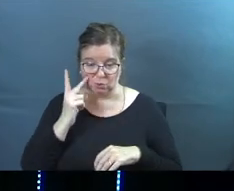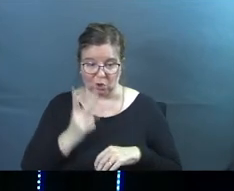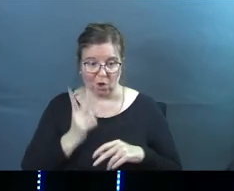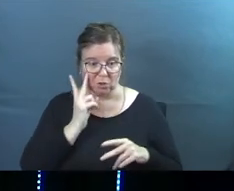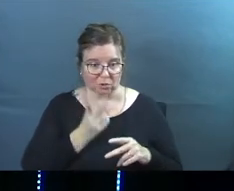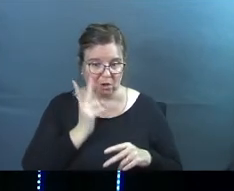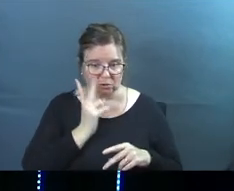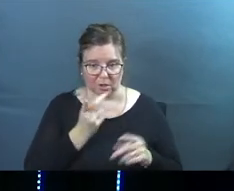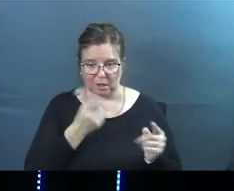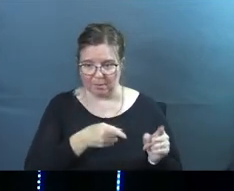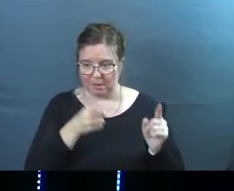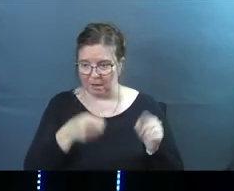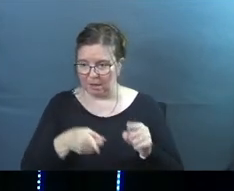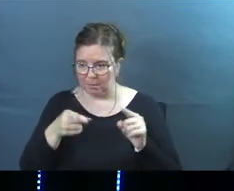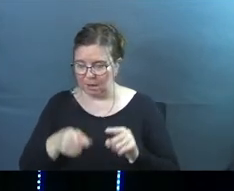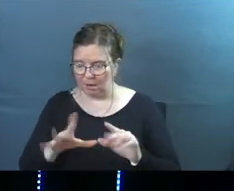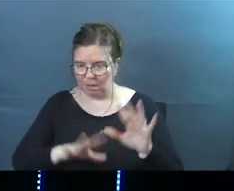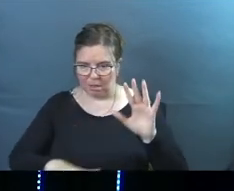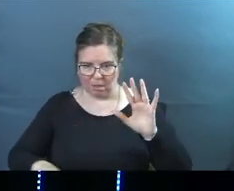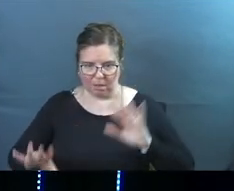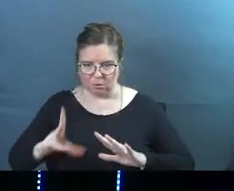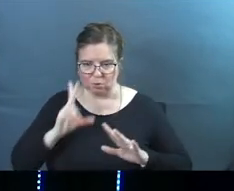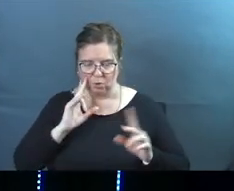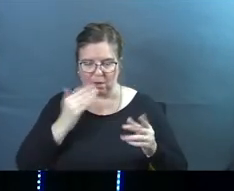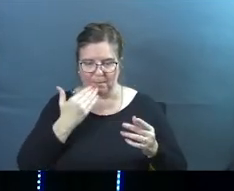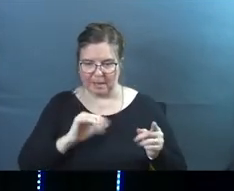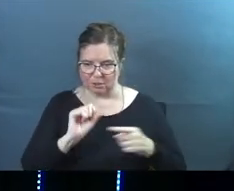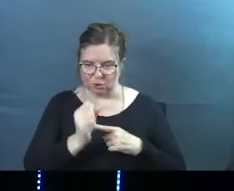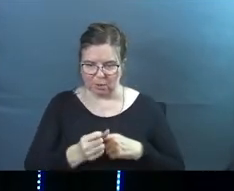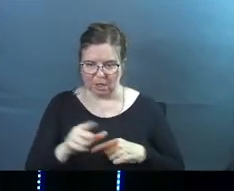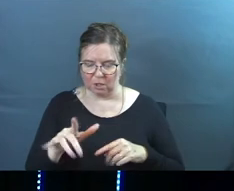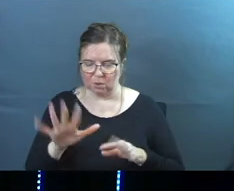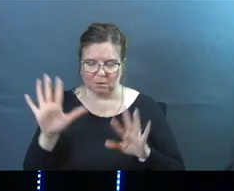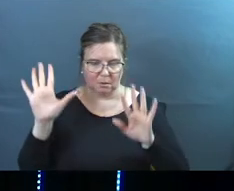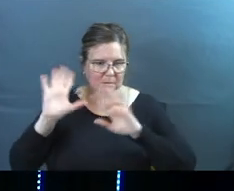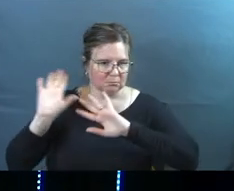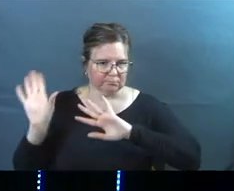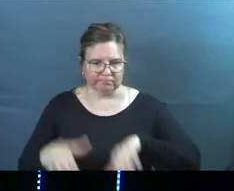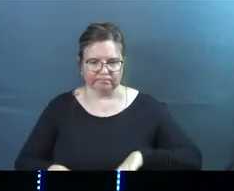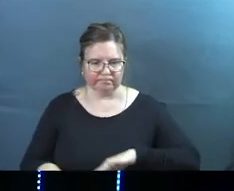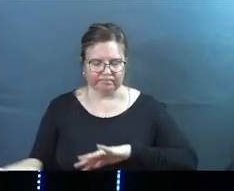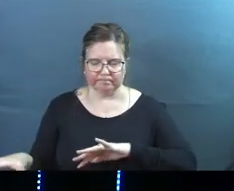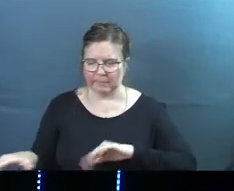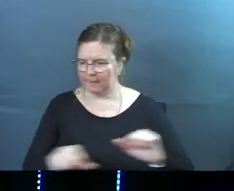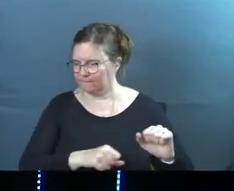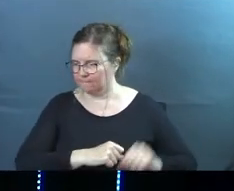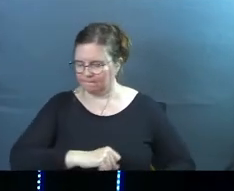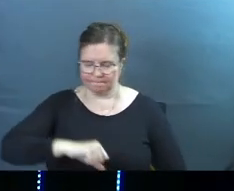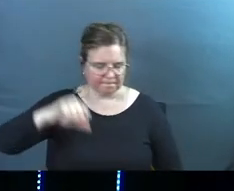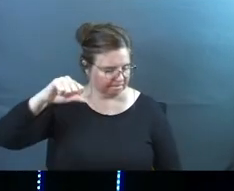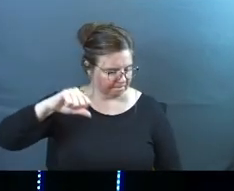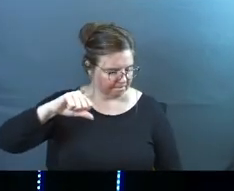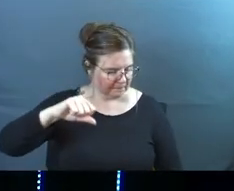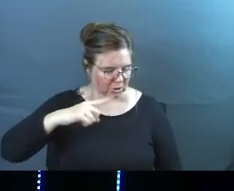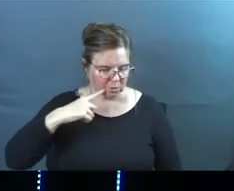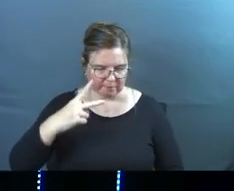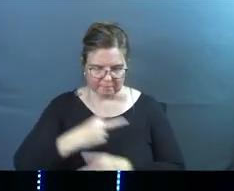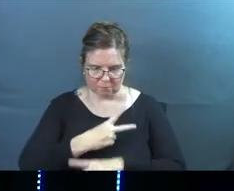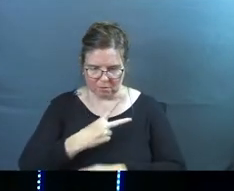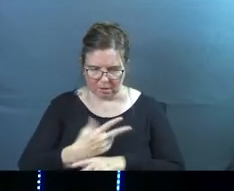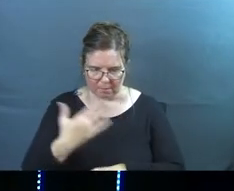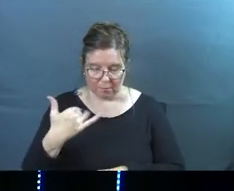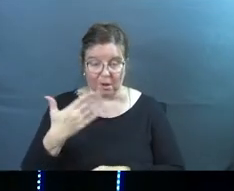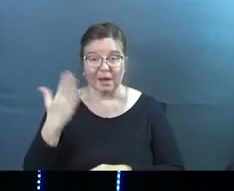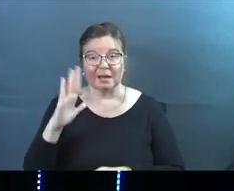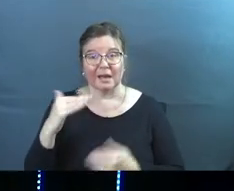these things go down you saw bad situations and you walked away from bad situations and you've never quite put it together before